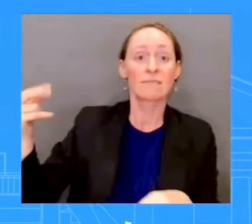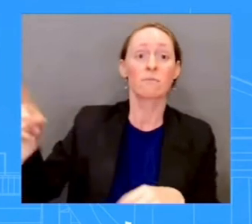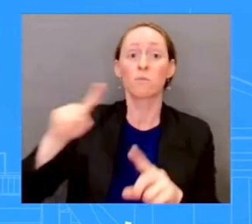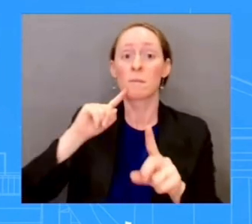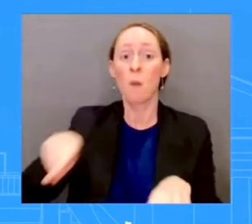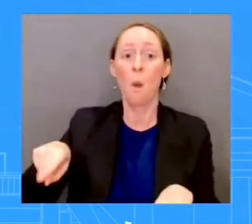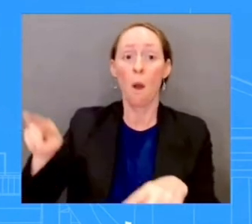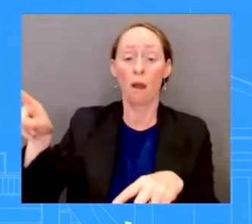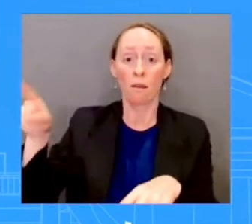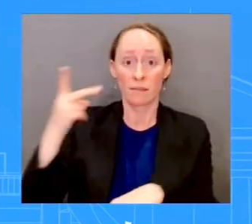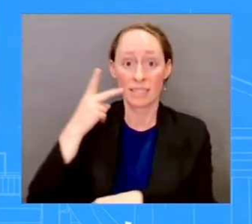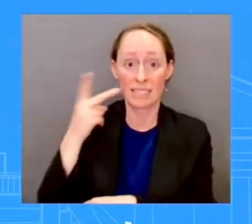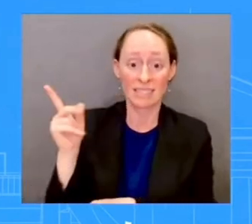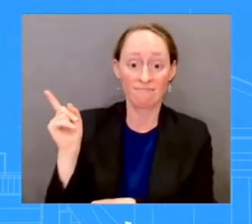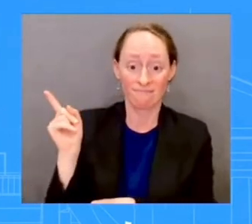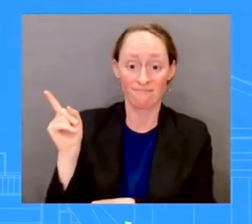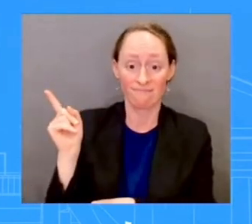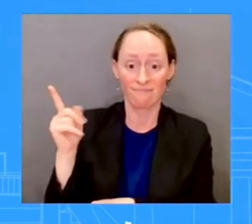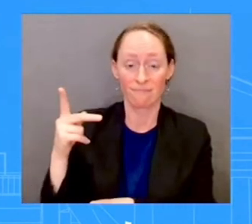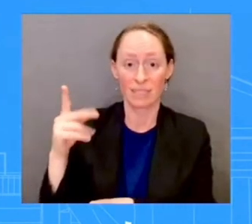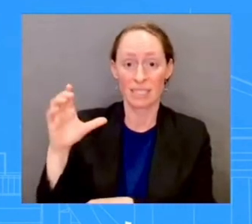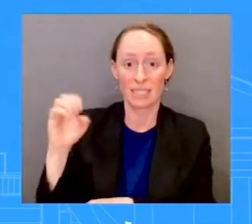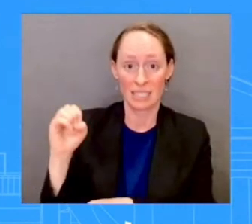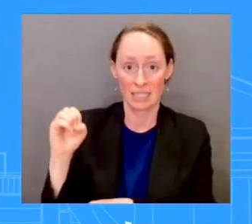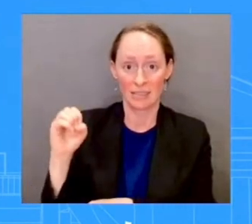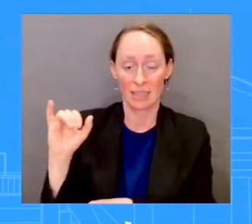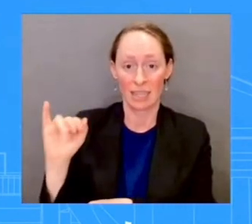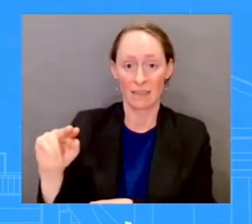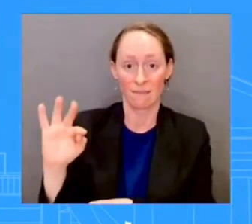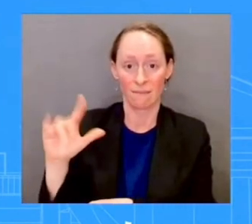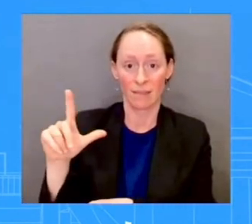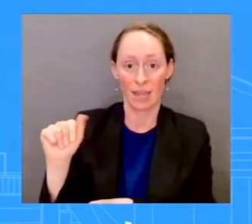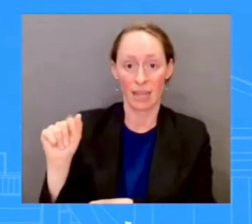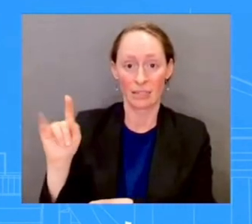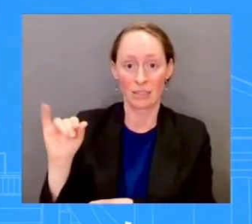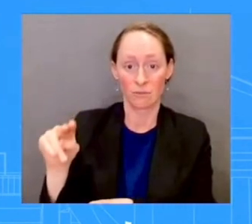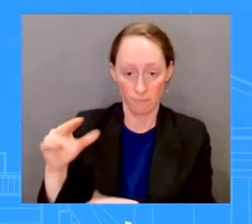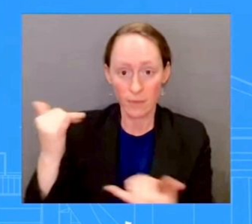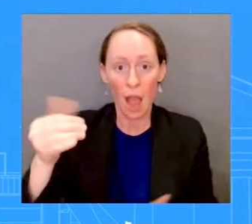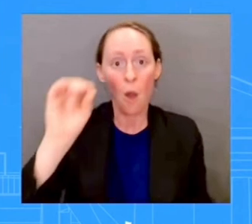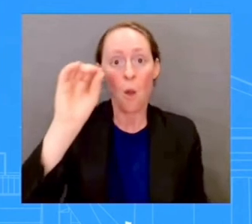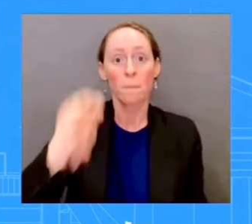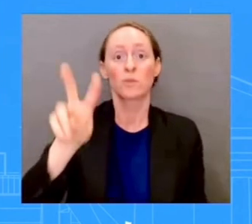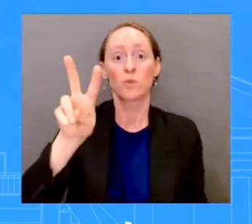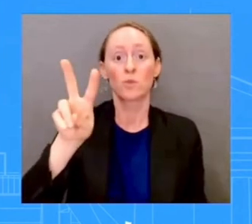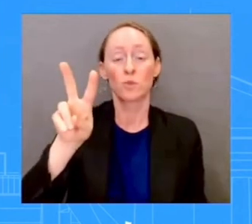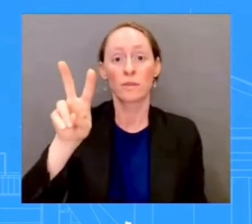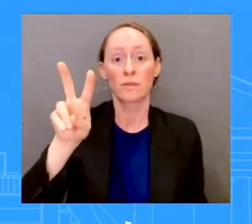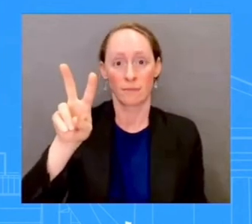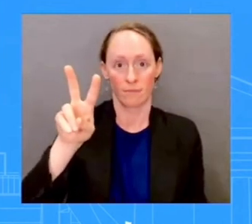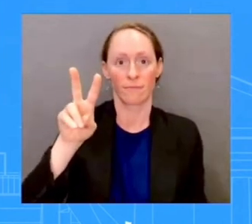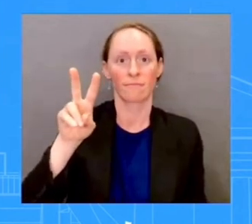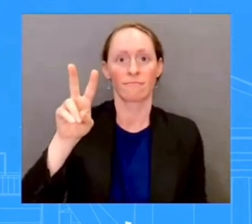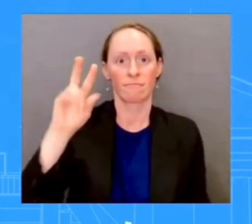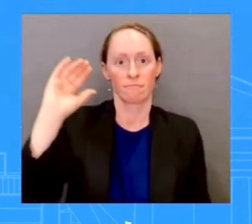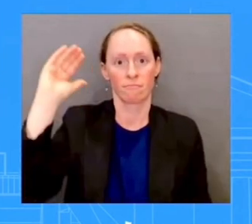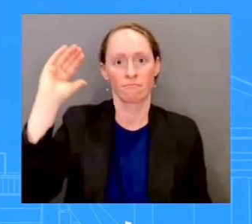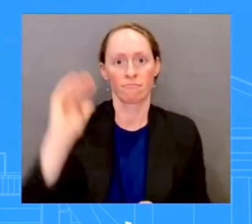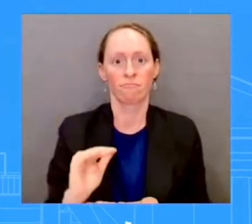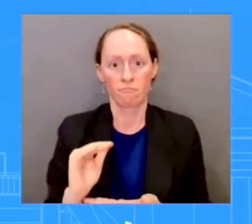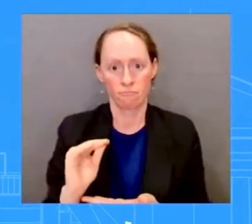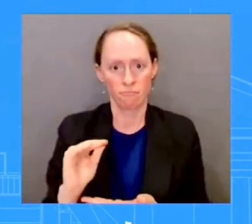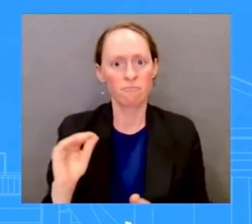.2%, the same rate as last month. Economists often look at inflation over three months to understand